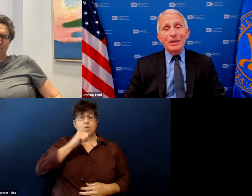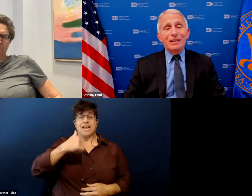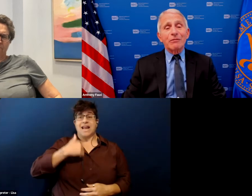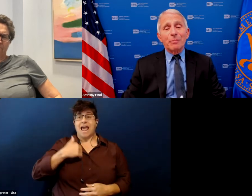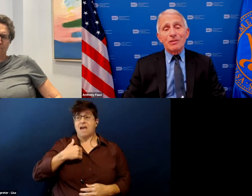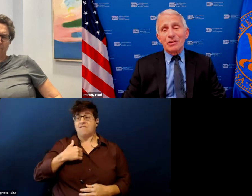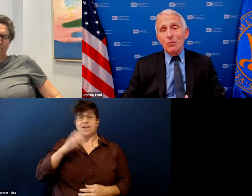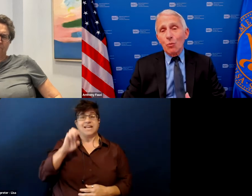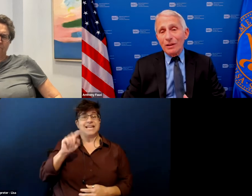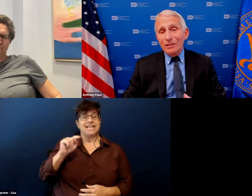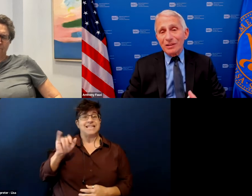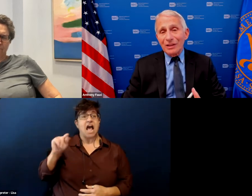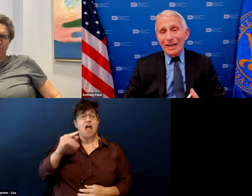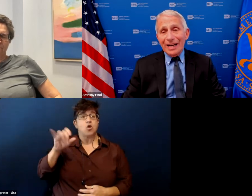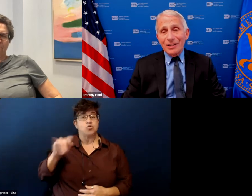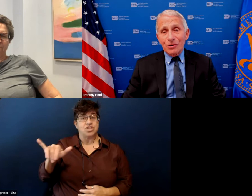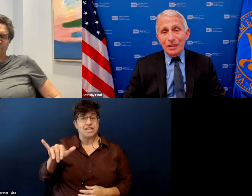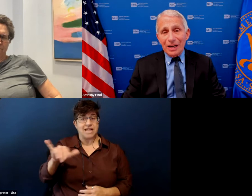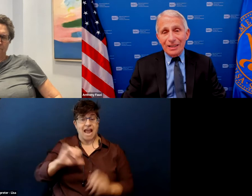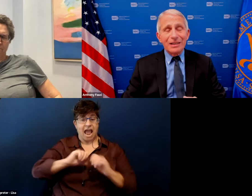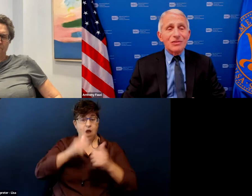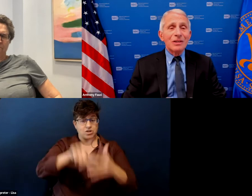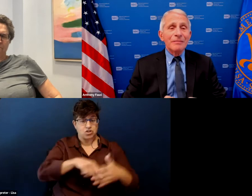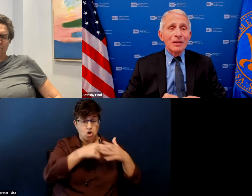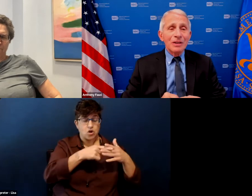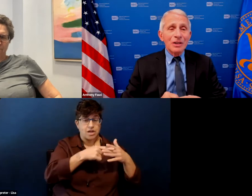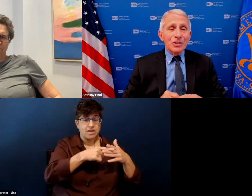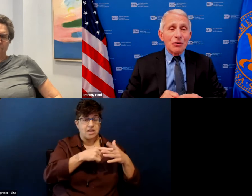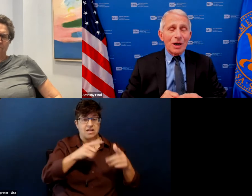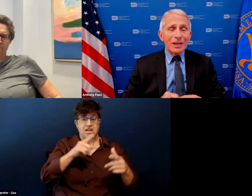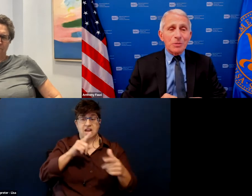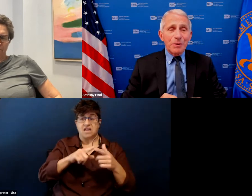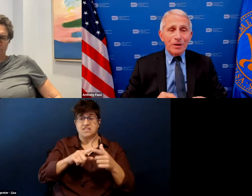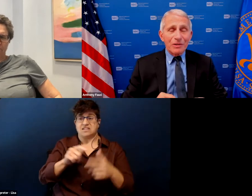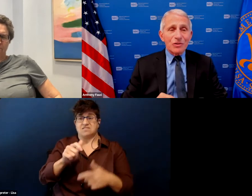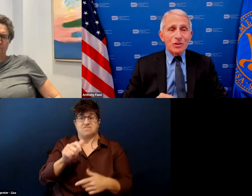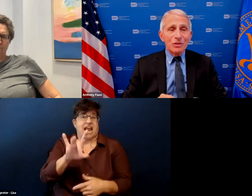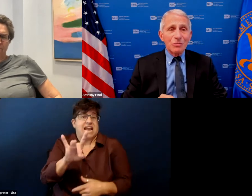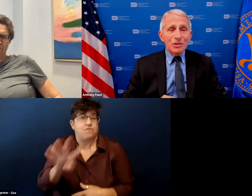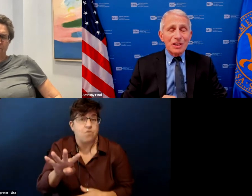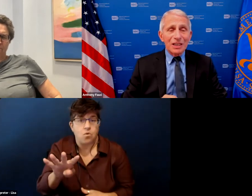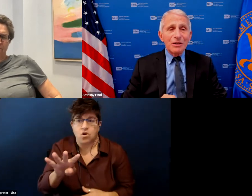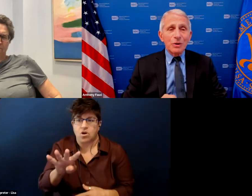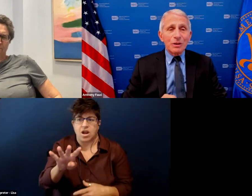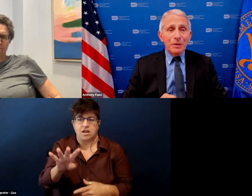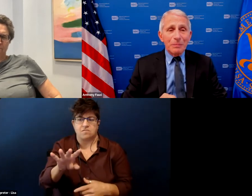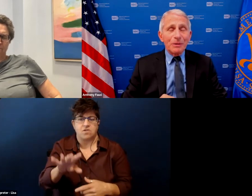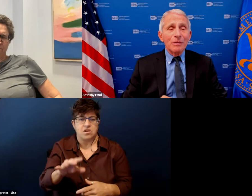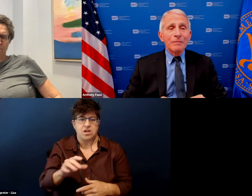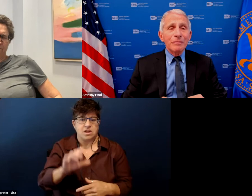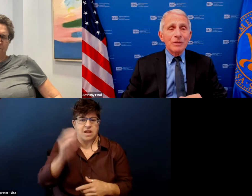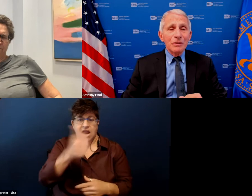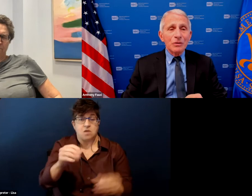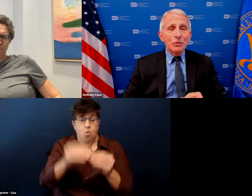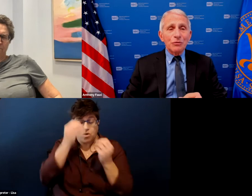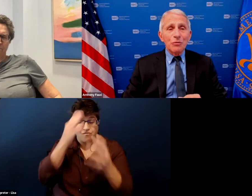didn't have any therapies until well into the late 80s early 90s so my experience was dealing with people